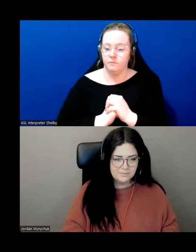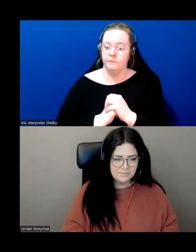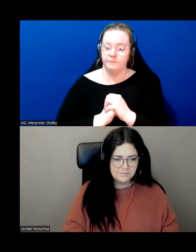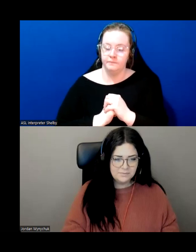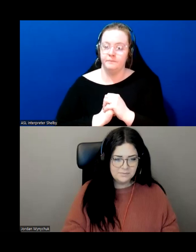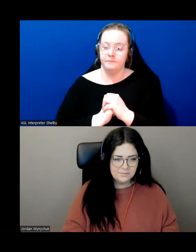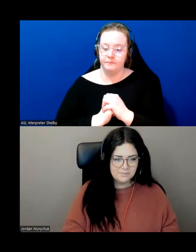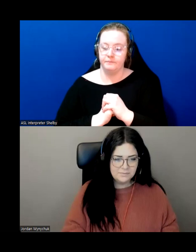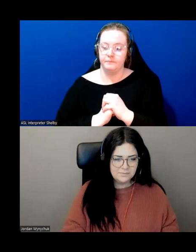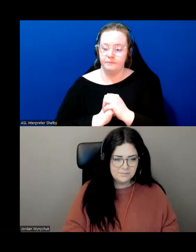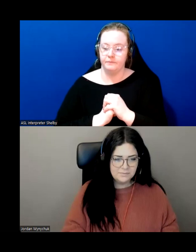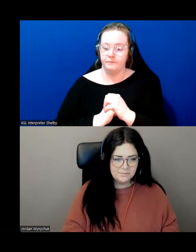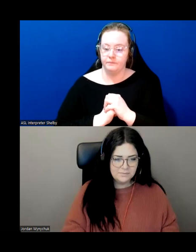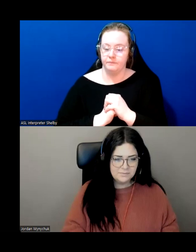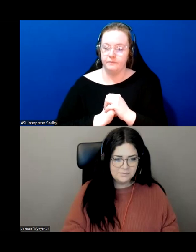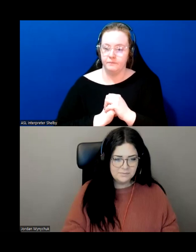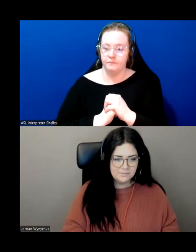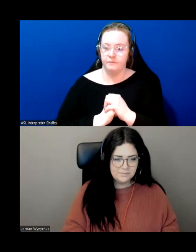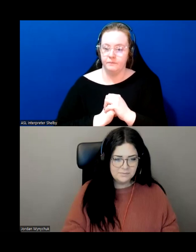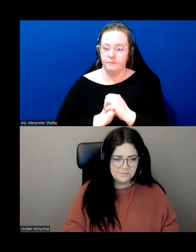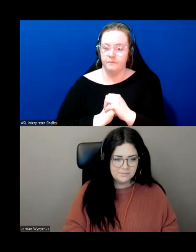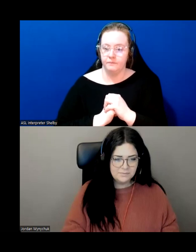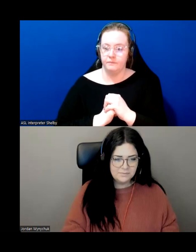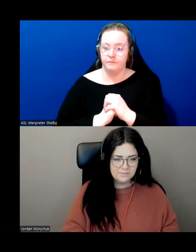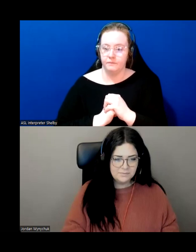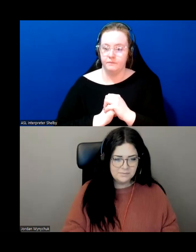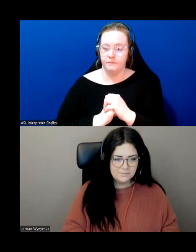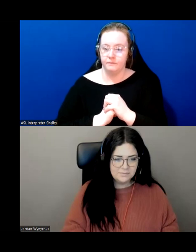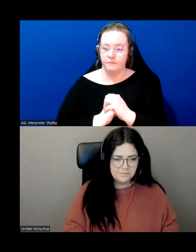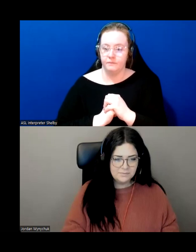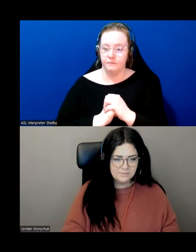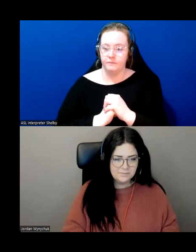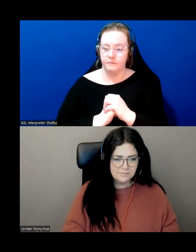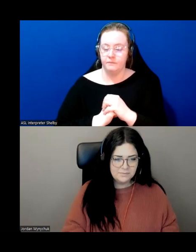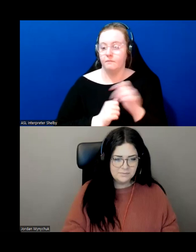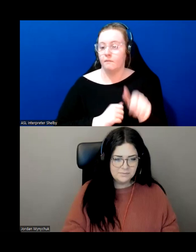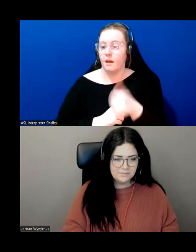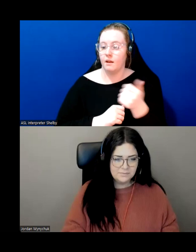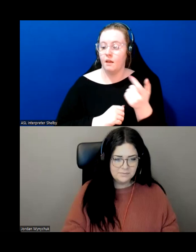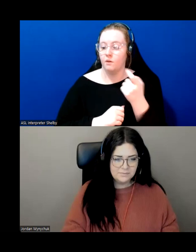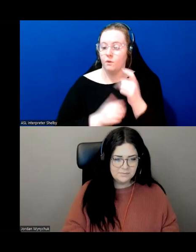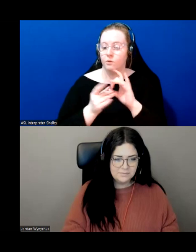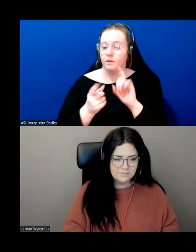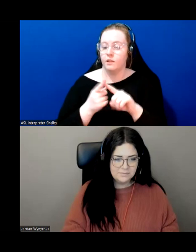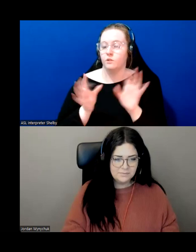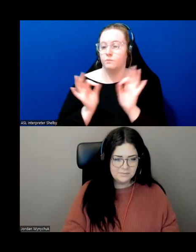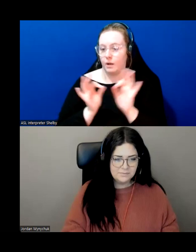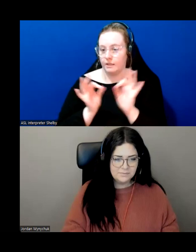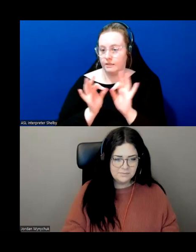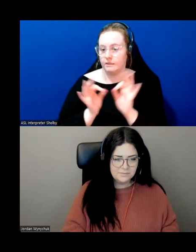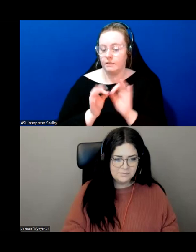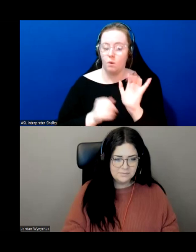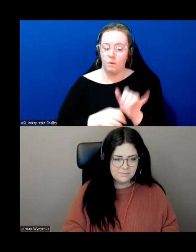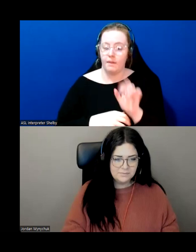one of the other questions that we had asked we're talking about price is will the prescription drug program cover any